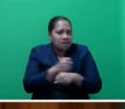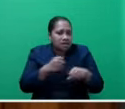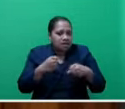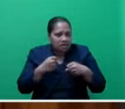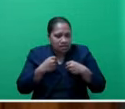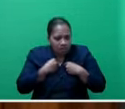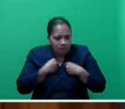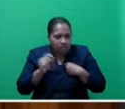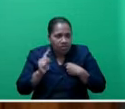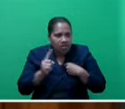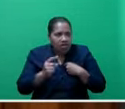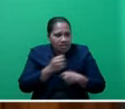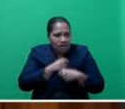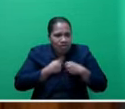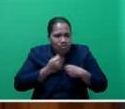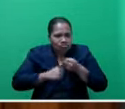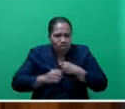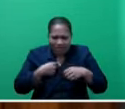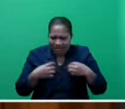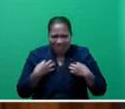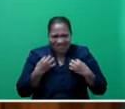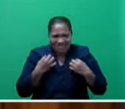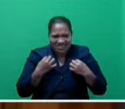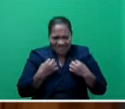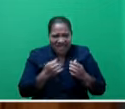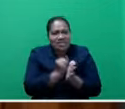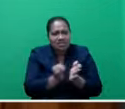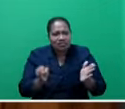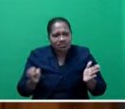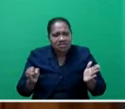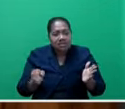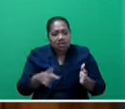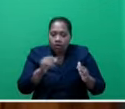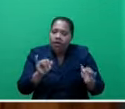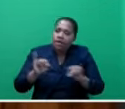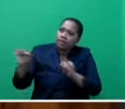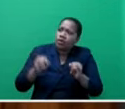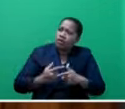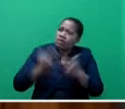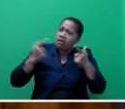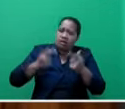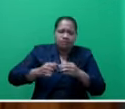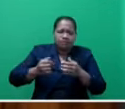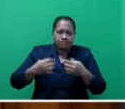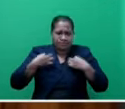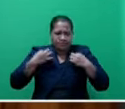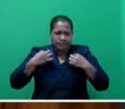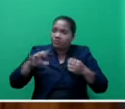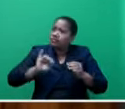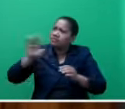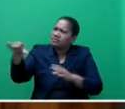for our struggling garment and textile industry, which imports large quantities of cotton and polyester.